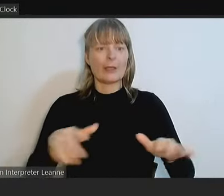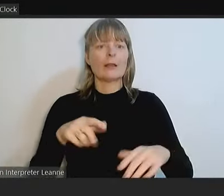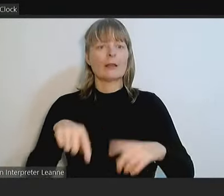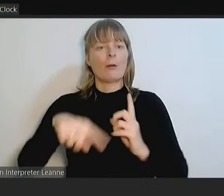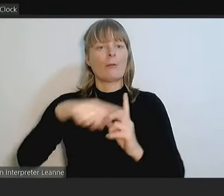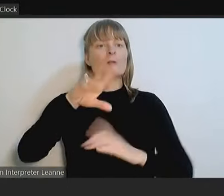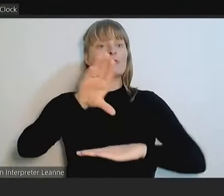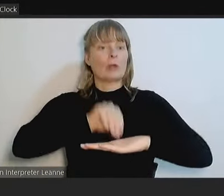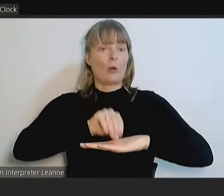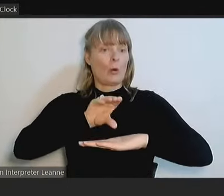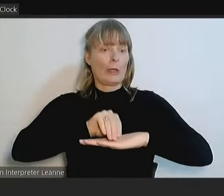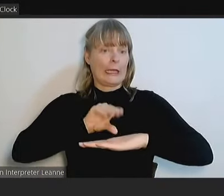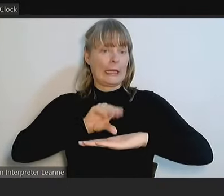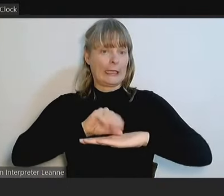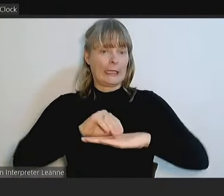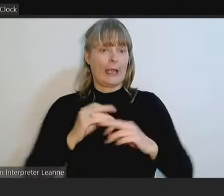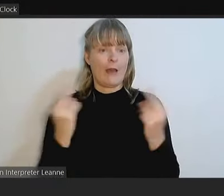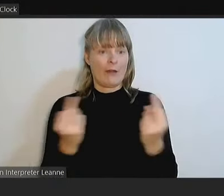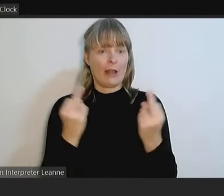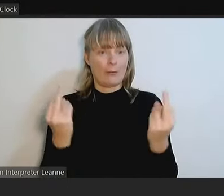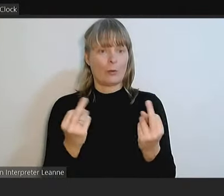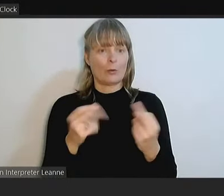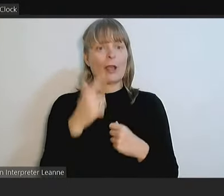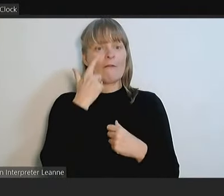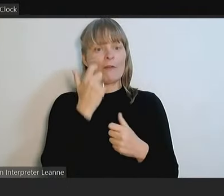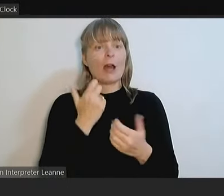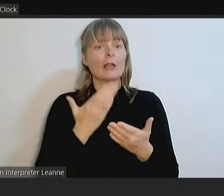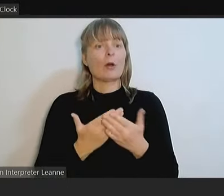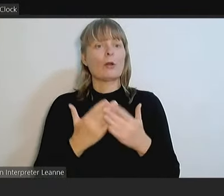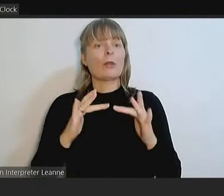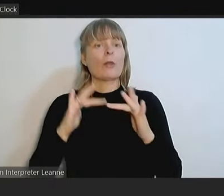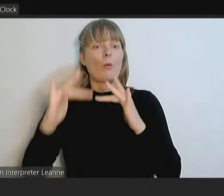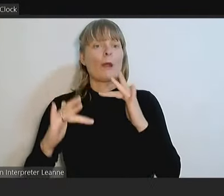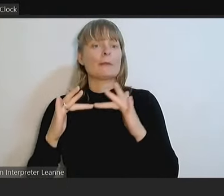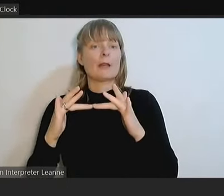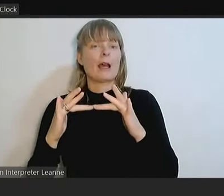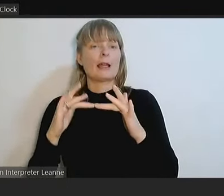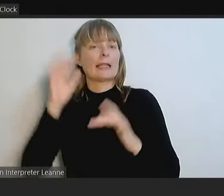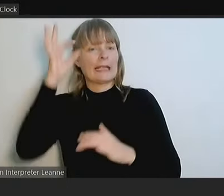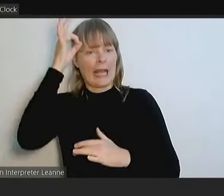made available on the council website as soon as practical after the meeting.